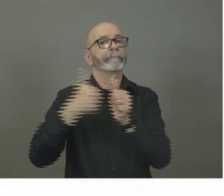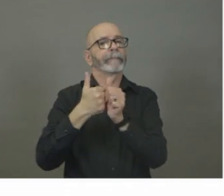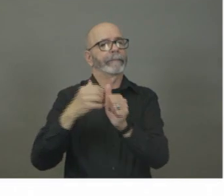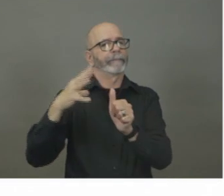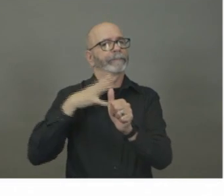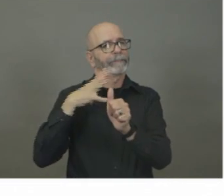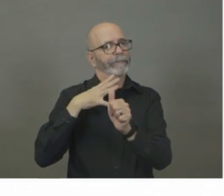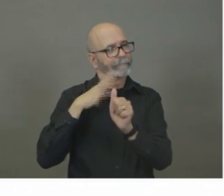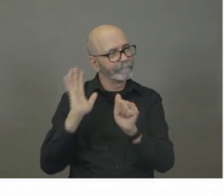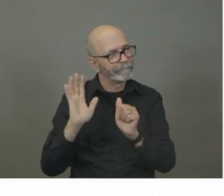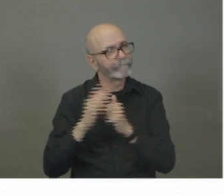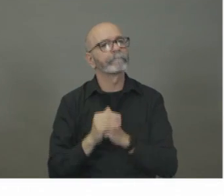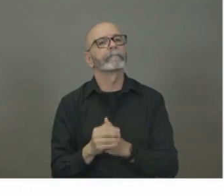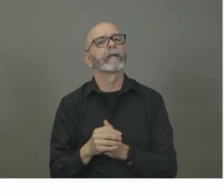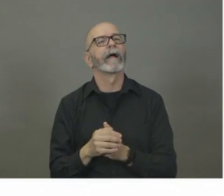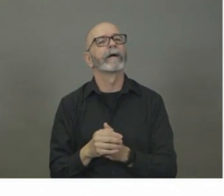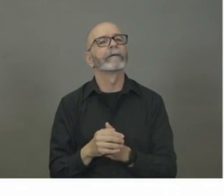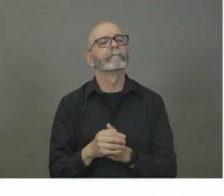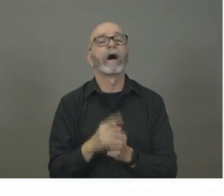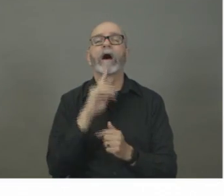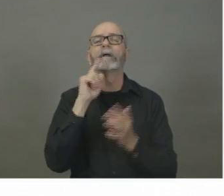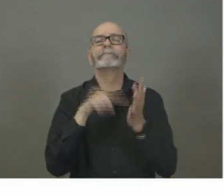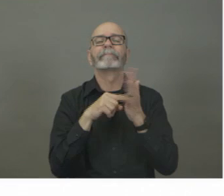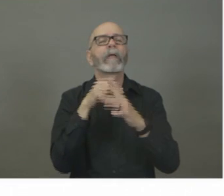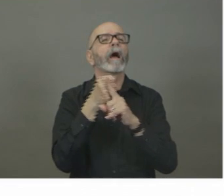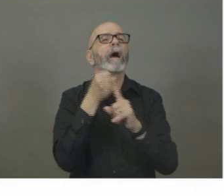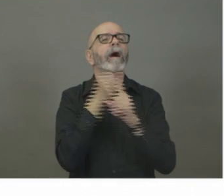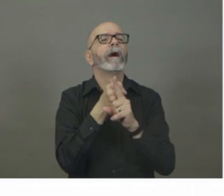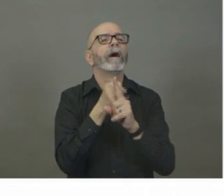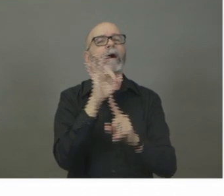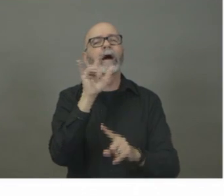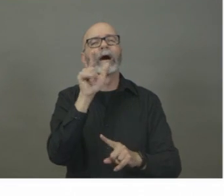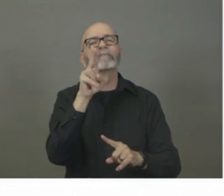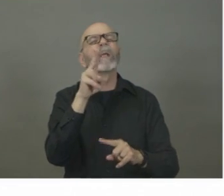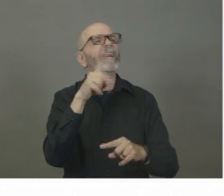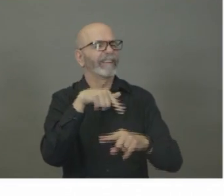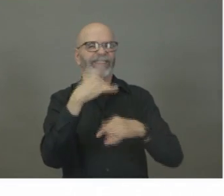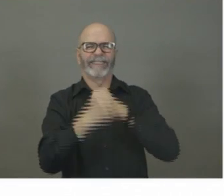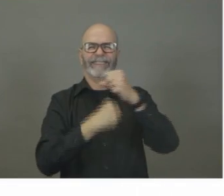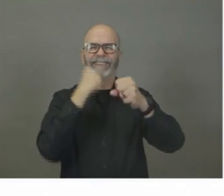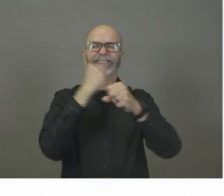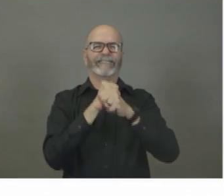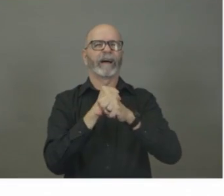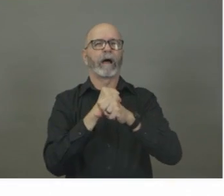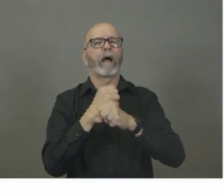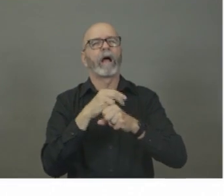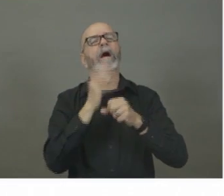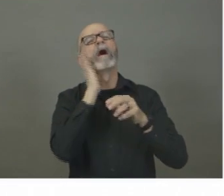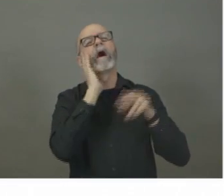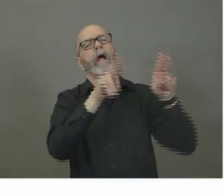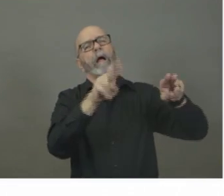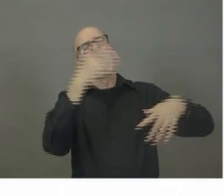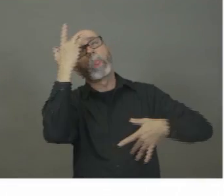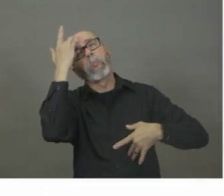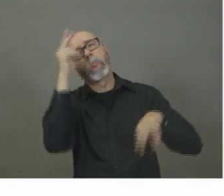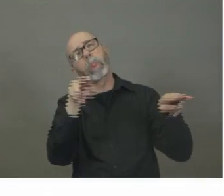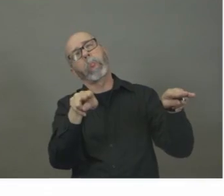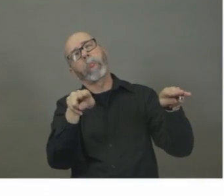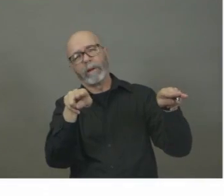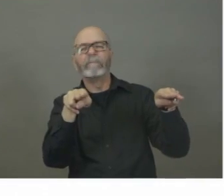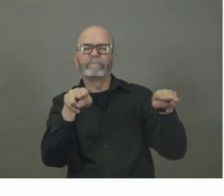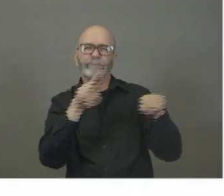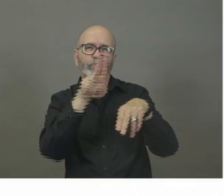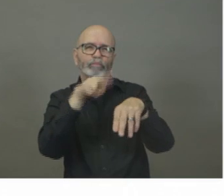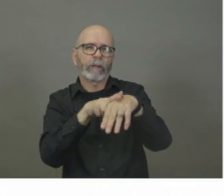flu season, it's, it's usually higher. We're, we're on the downward, uh, side of, of that, uh, flu season now. Uh, so, again, it, it varies,